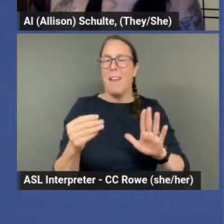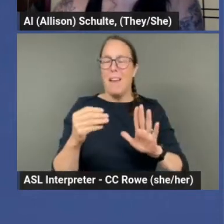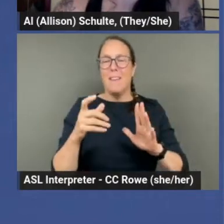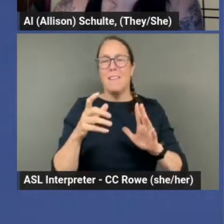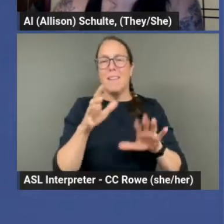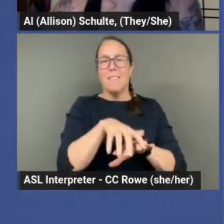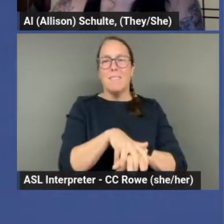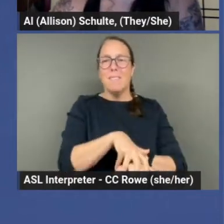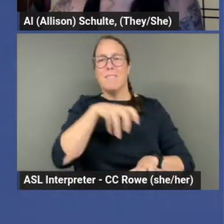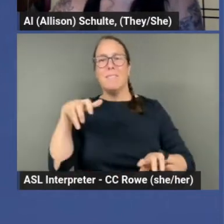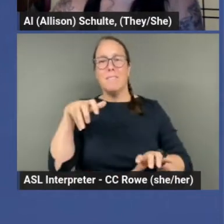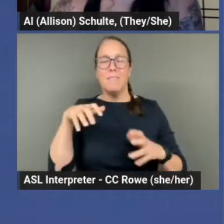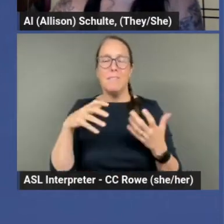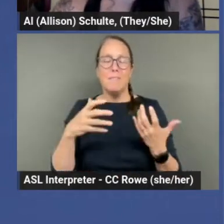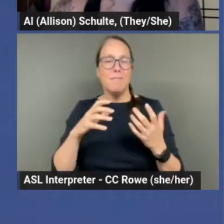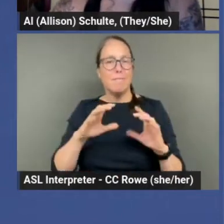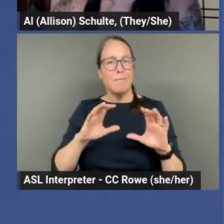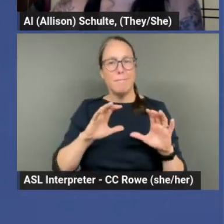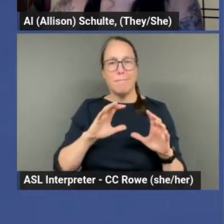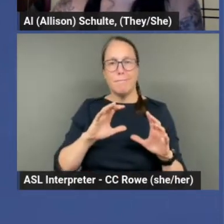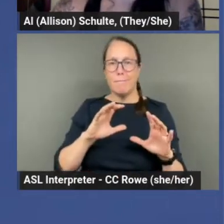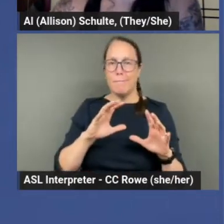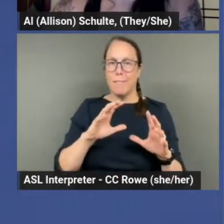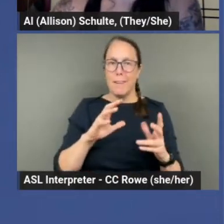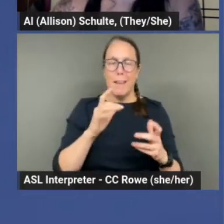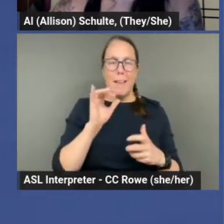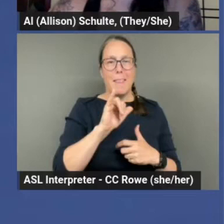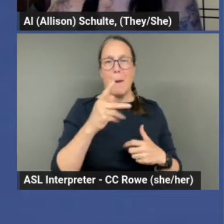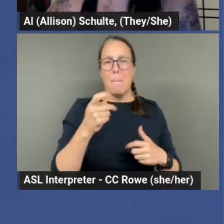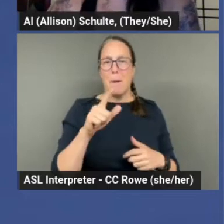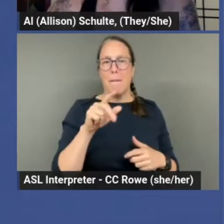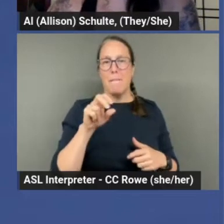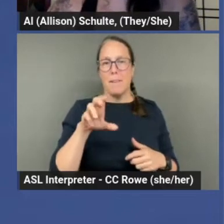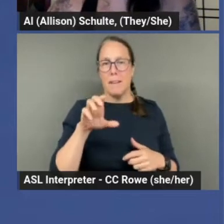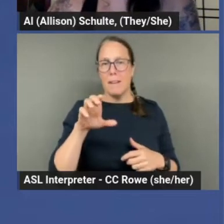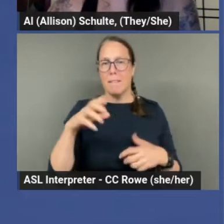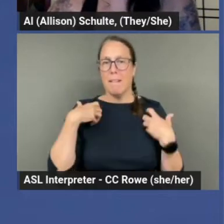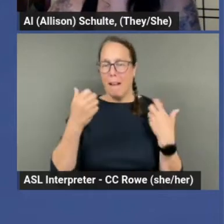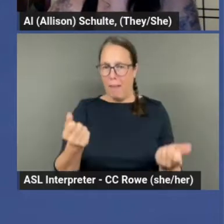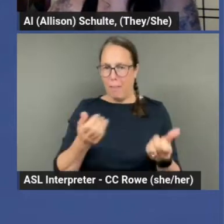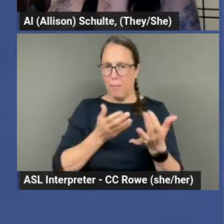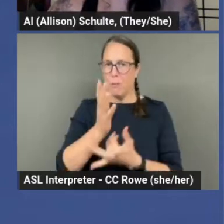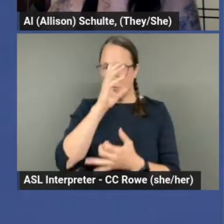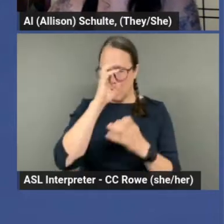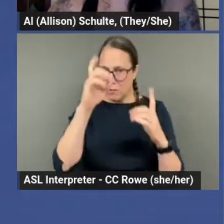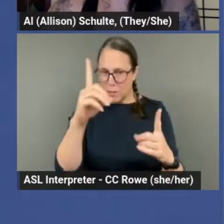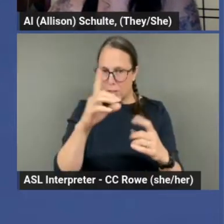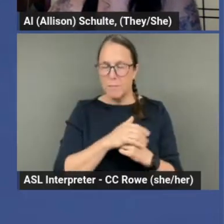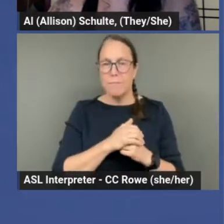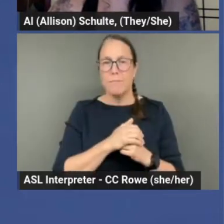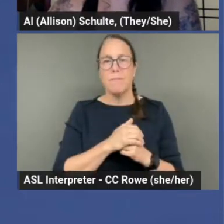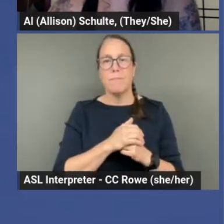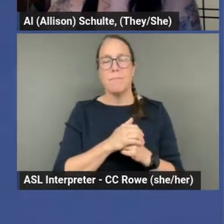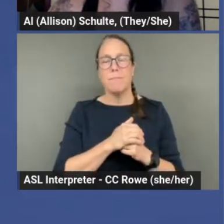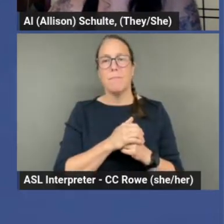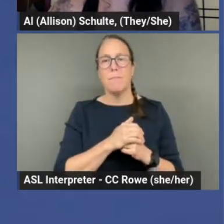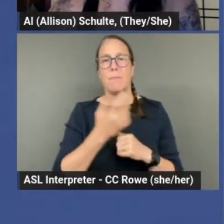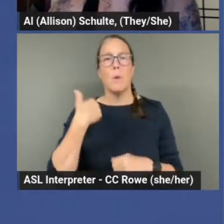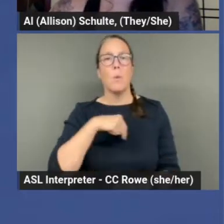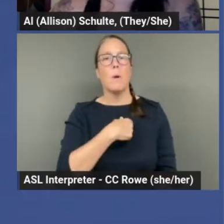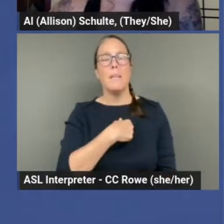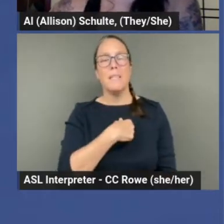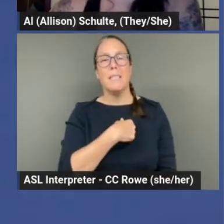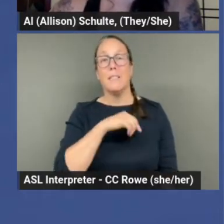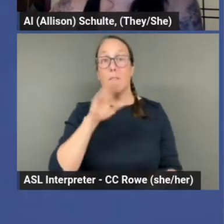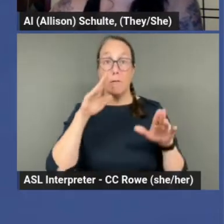health, um, through education. And, um, we, uh, we